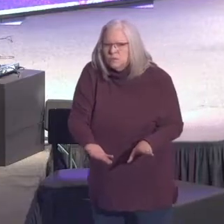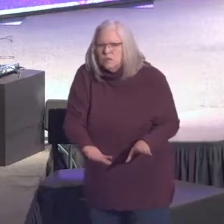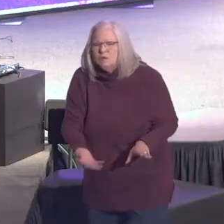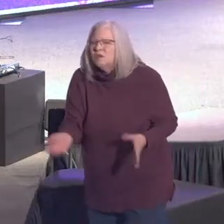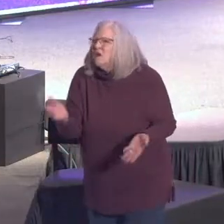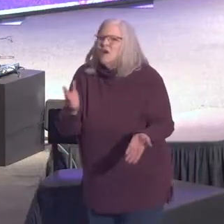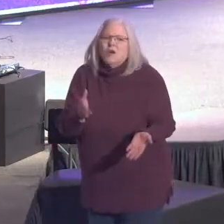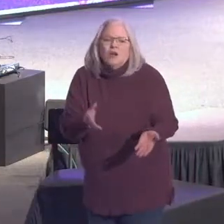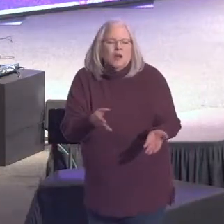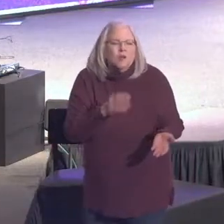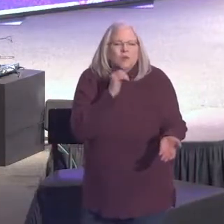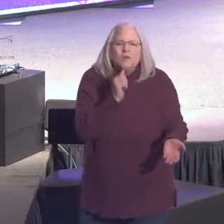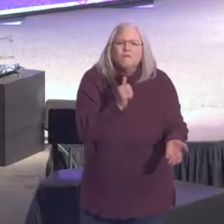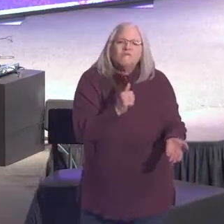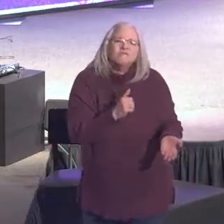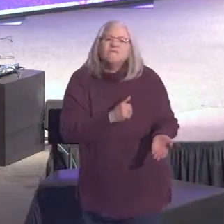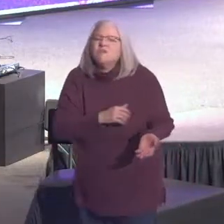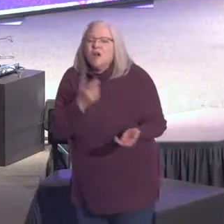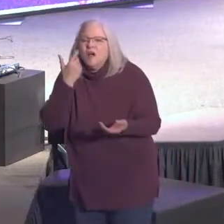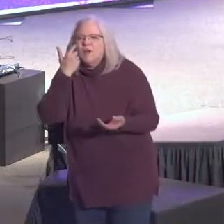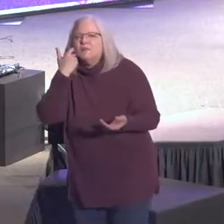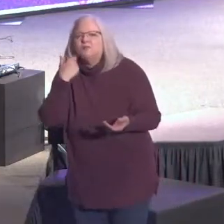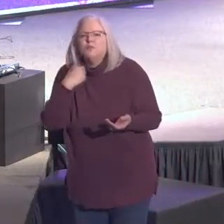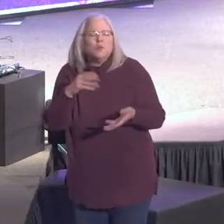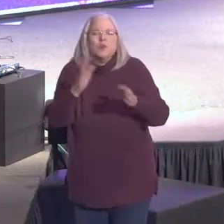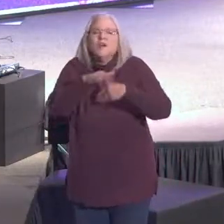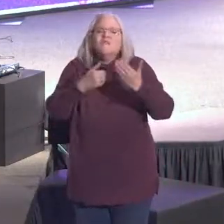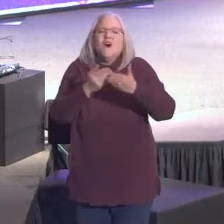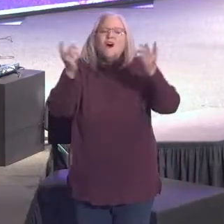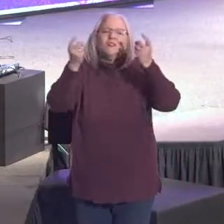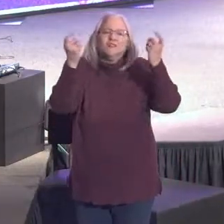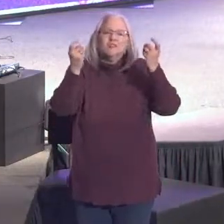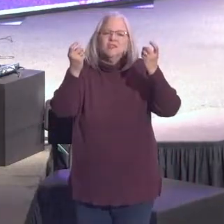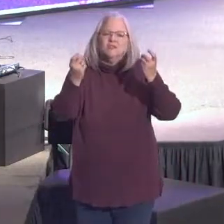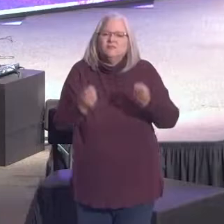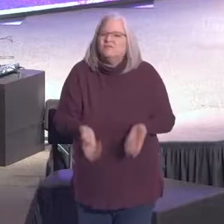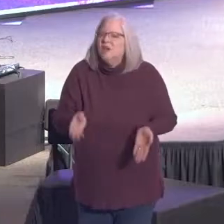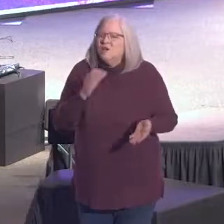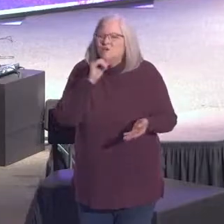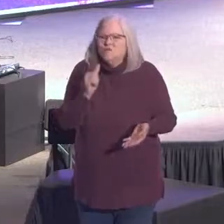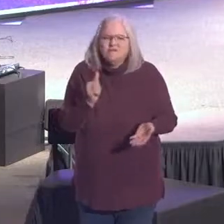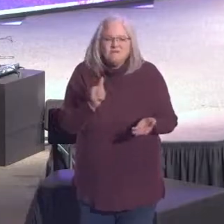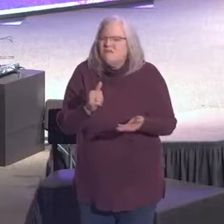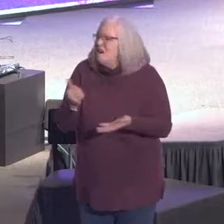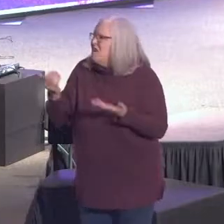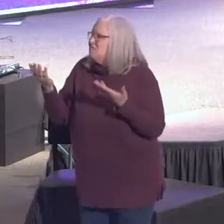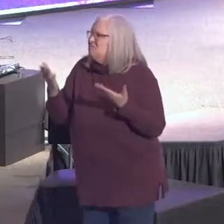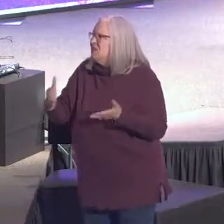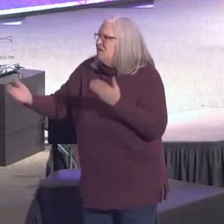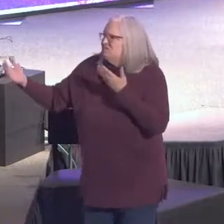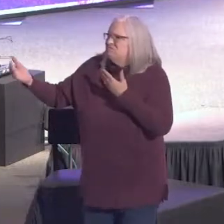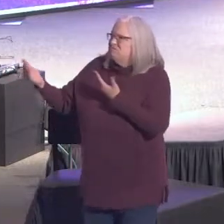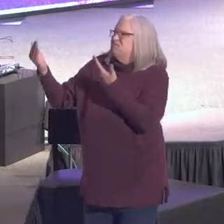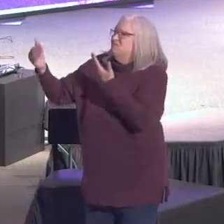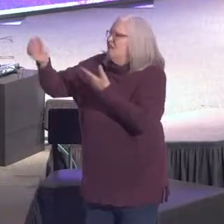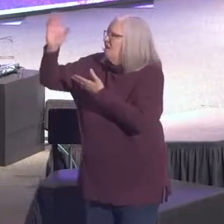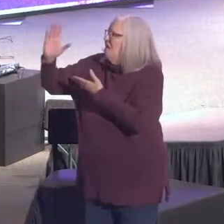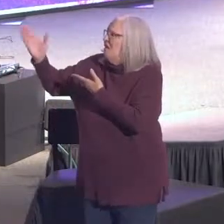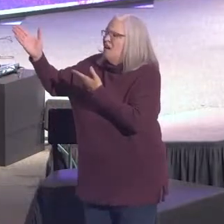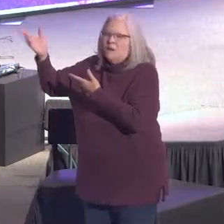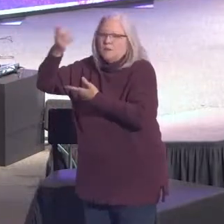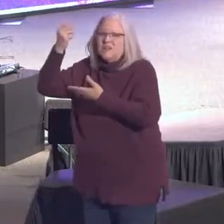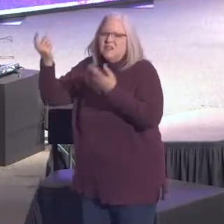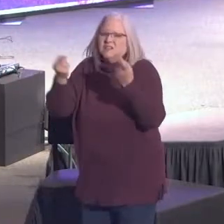We've all fallen short. Romans 3.23. We've all sinned. We've all fallen short of the glory of God. Every single one of us.